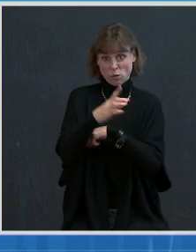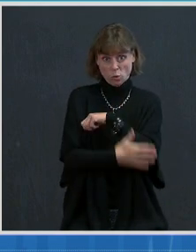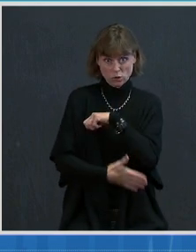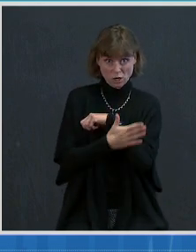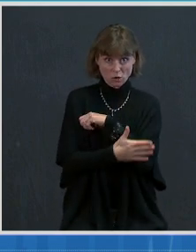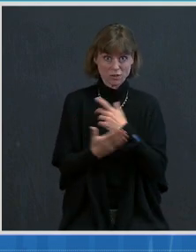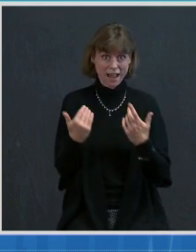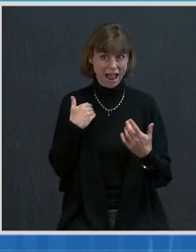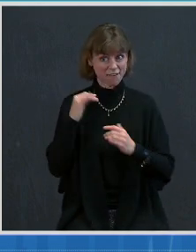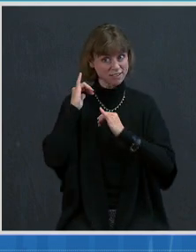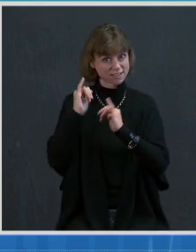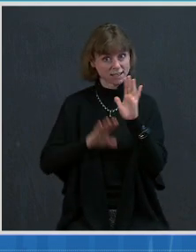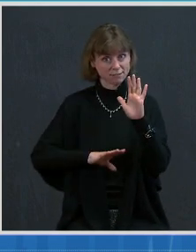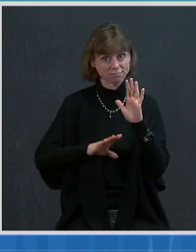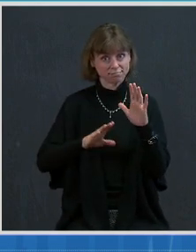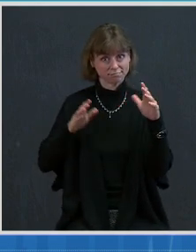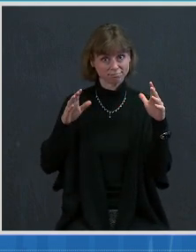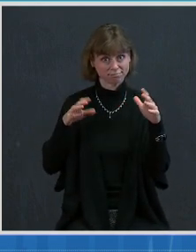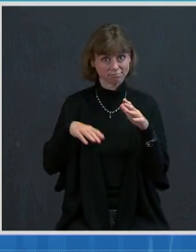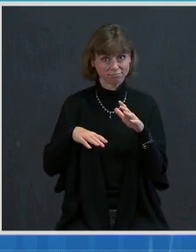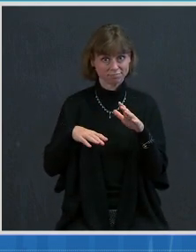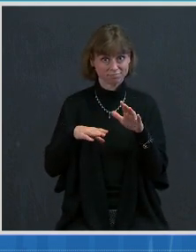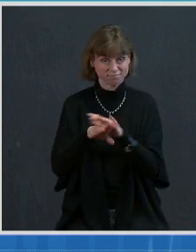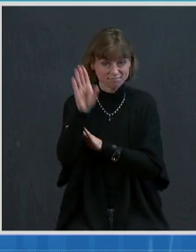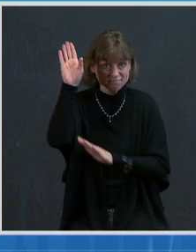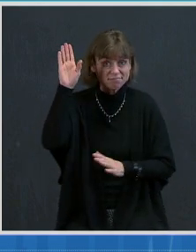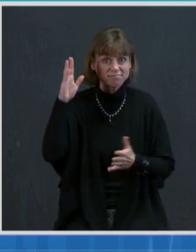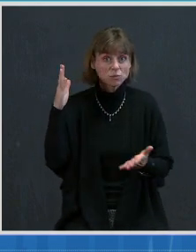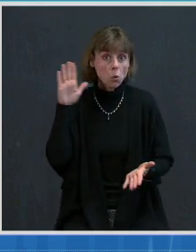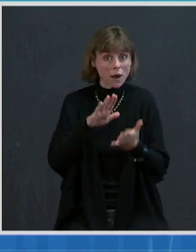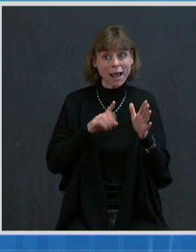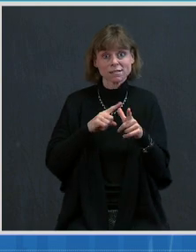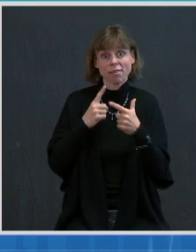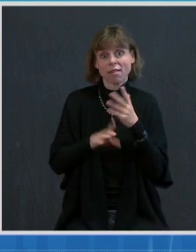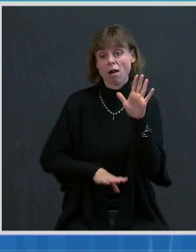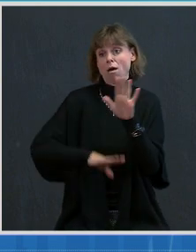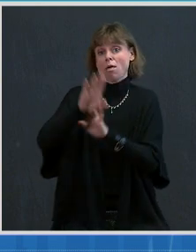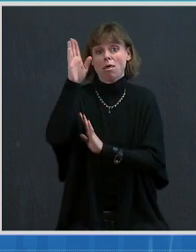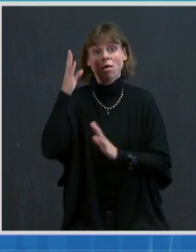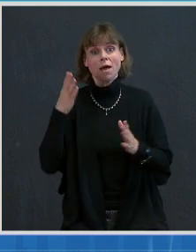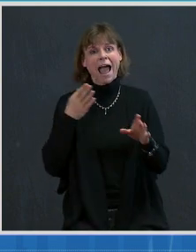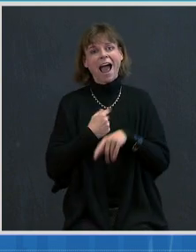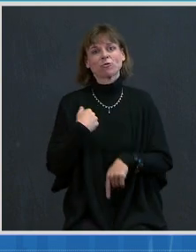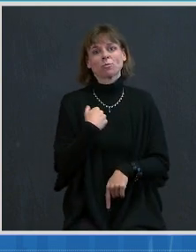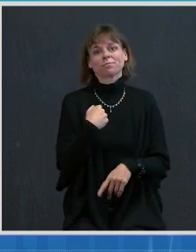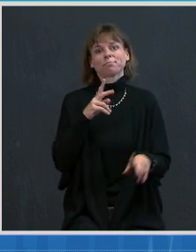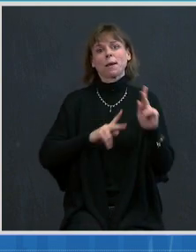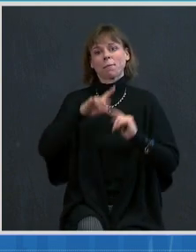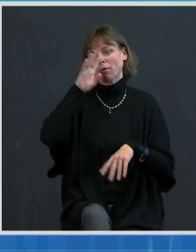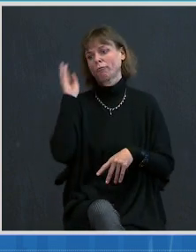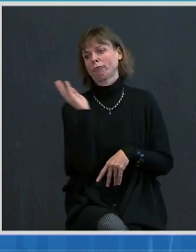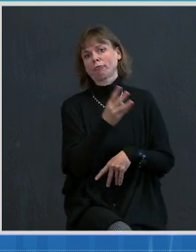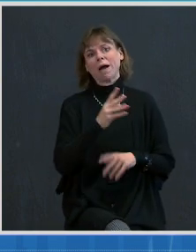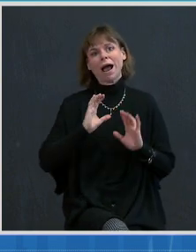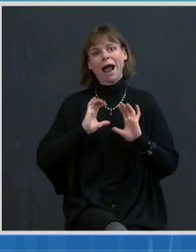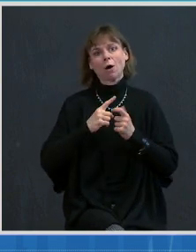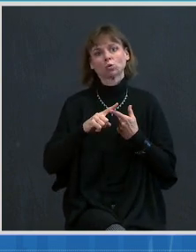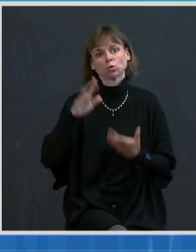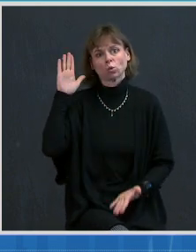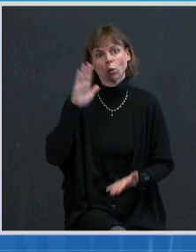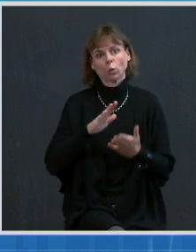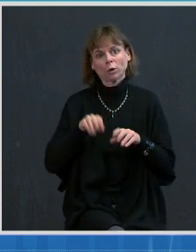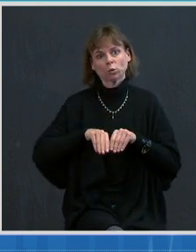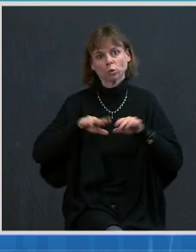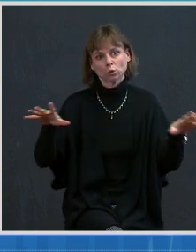like we are having now, and each took an upward trend after they disregarded known mitigation strategies. They simply took